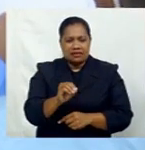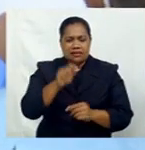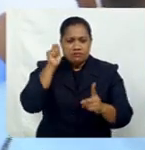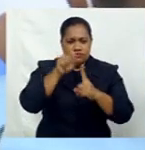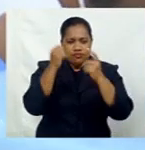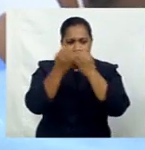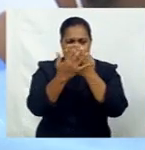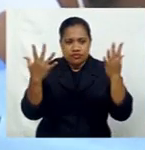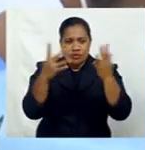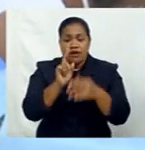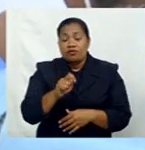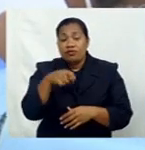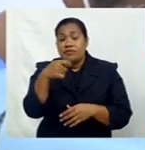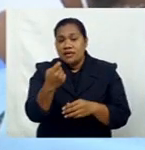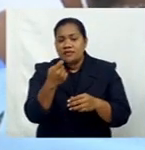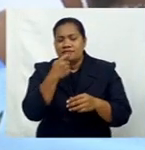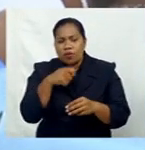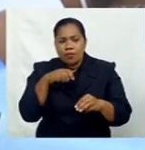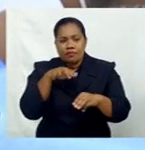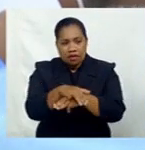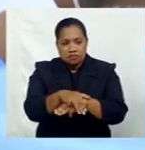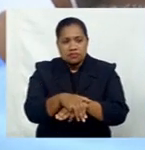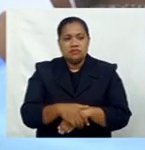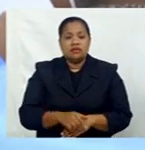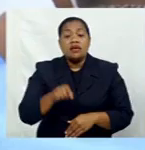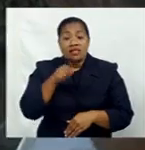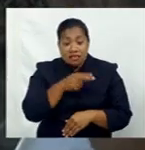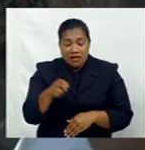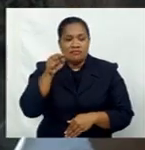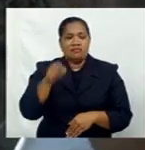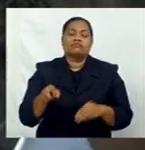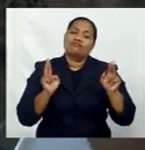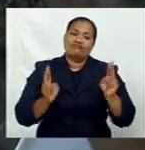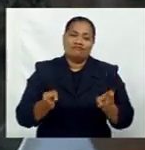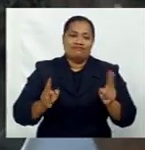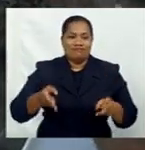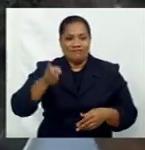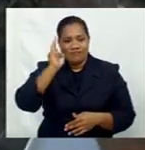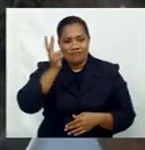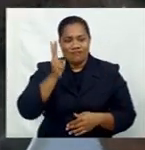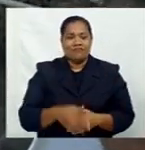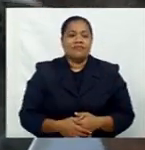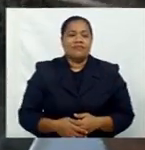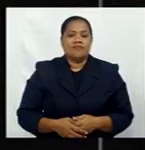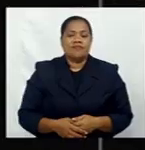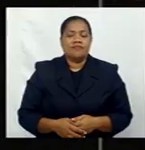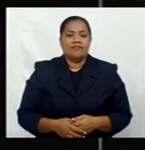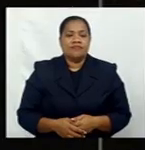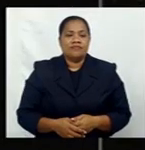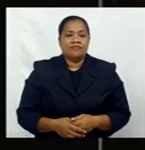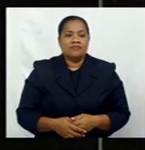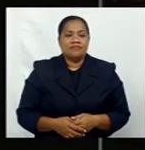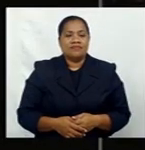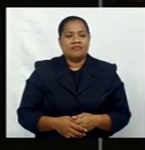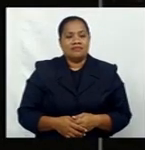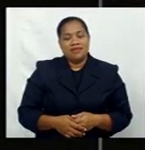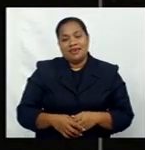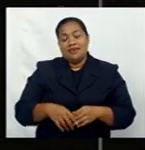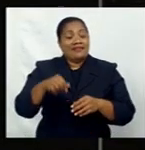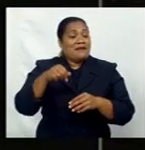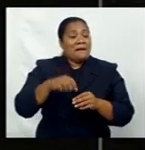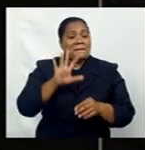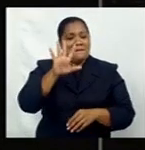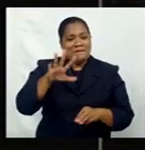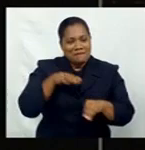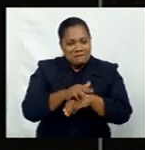months, and this will get us on the road to normalcy. Sainia Nimboyla, FBC News. Five months away